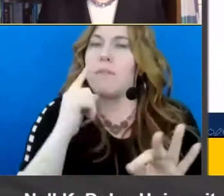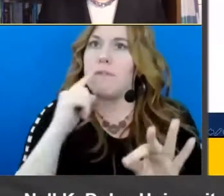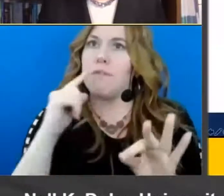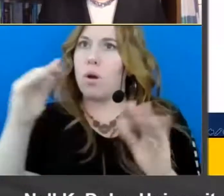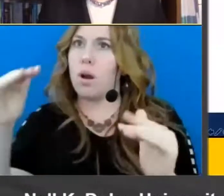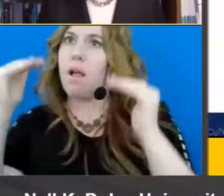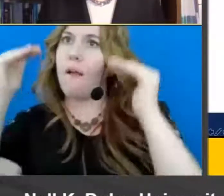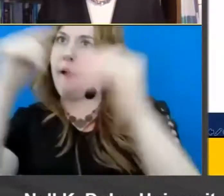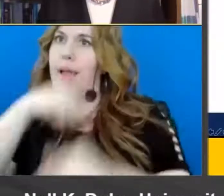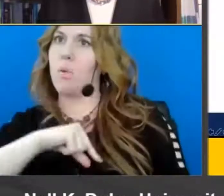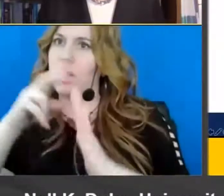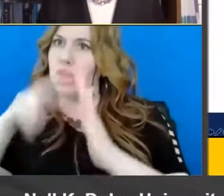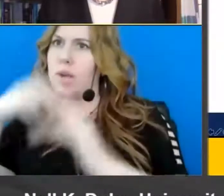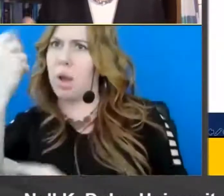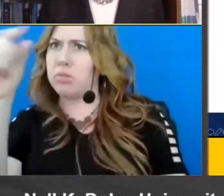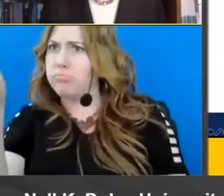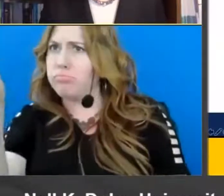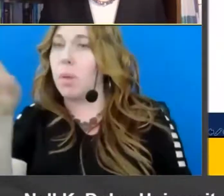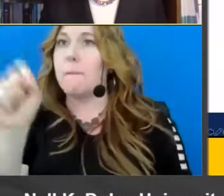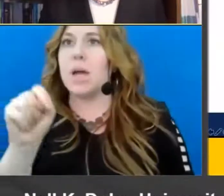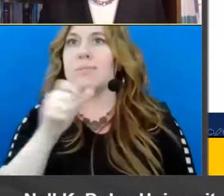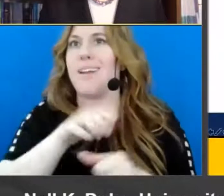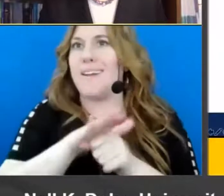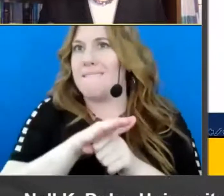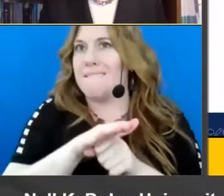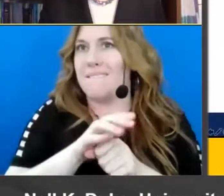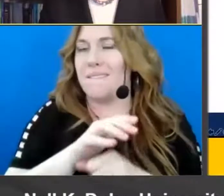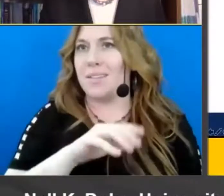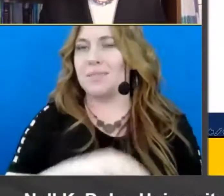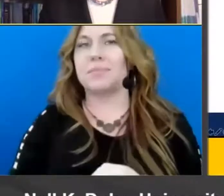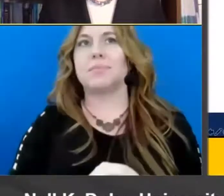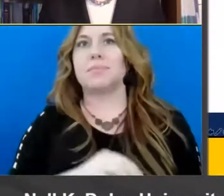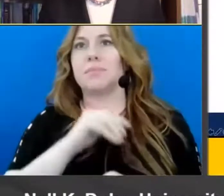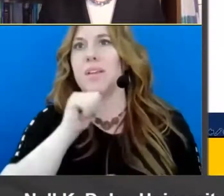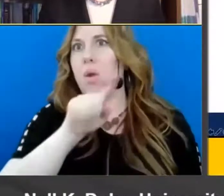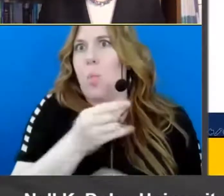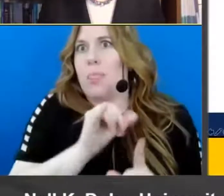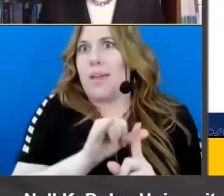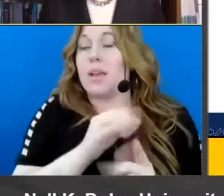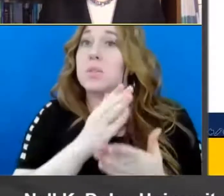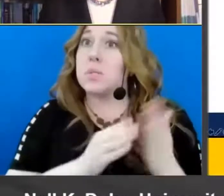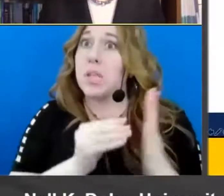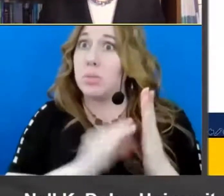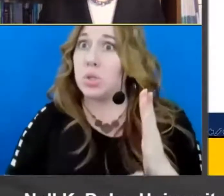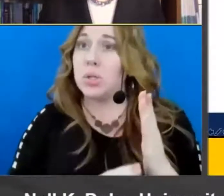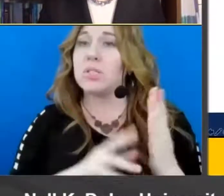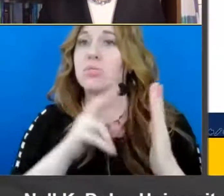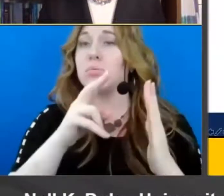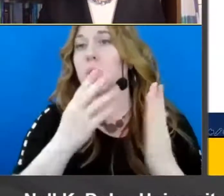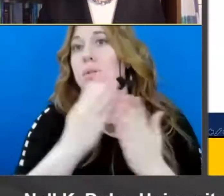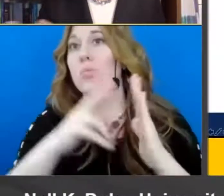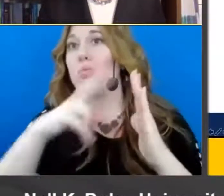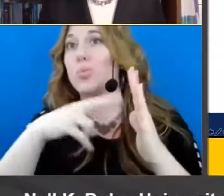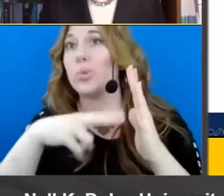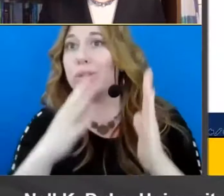comprehension but um it's not a sufficient condition so what we do see are some students who or readers who are